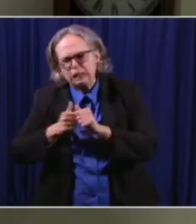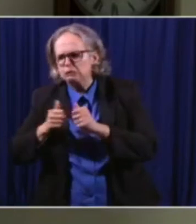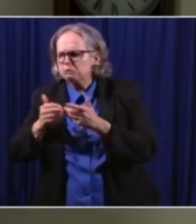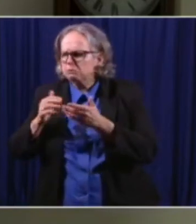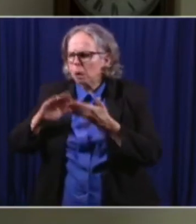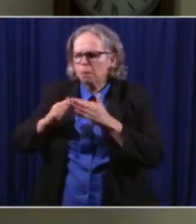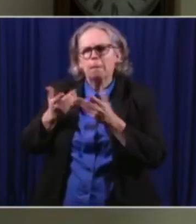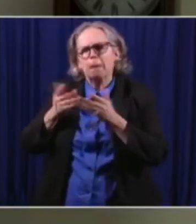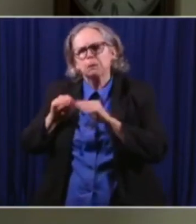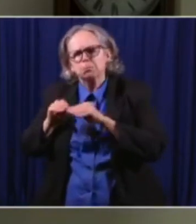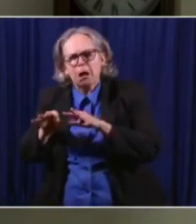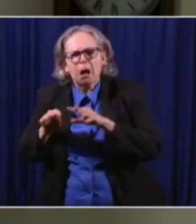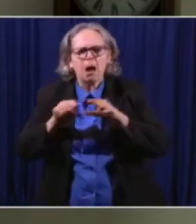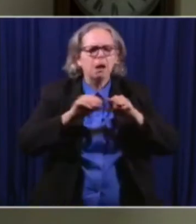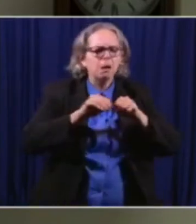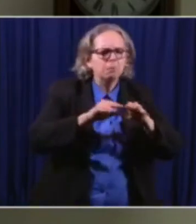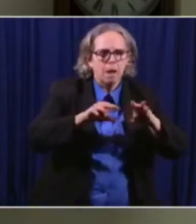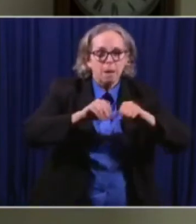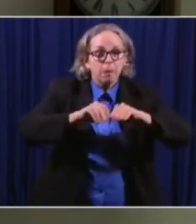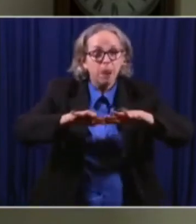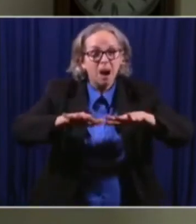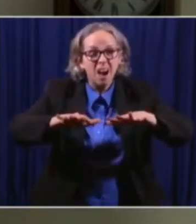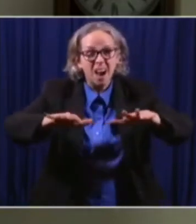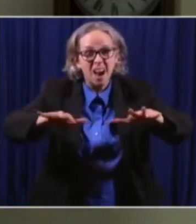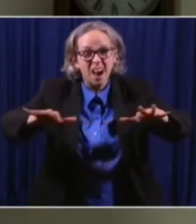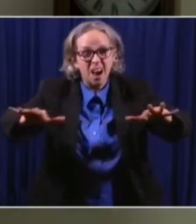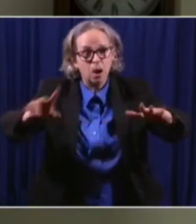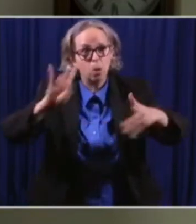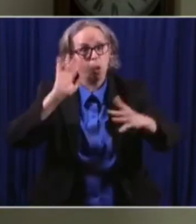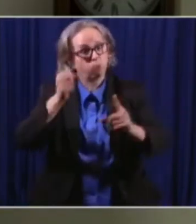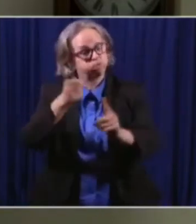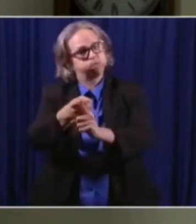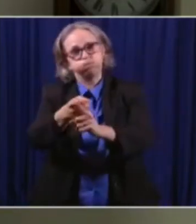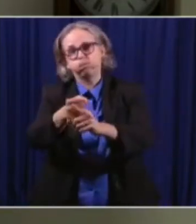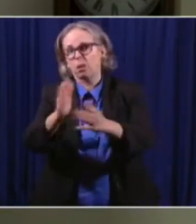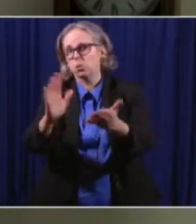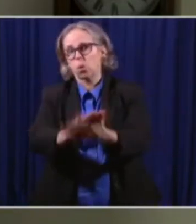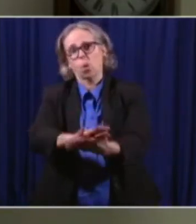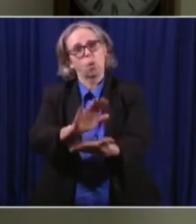that will be reflected in the school. So the fact that a school